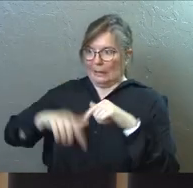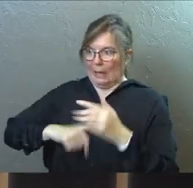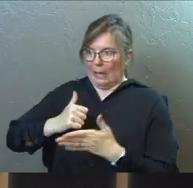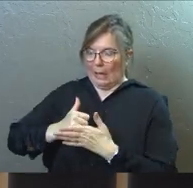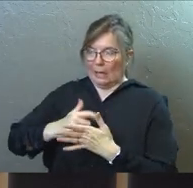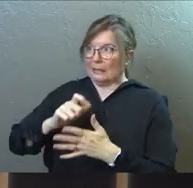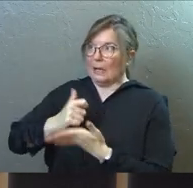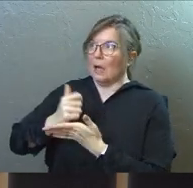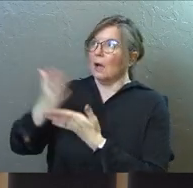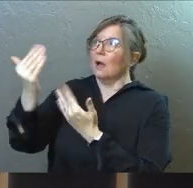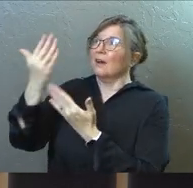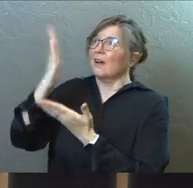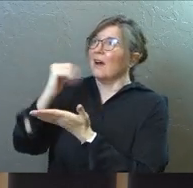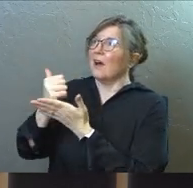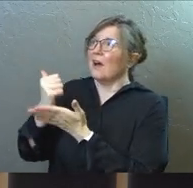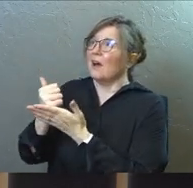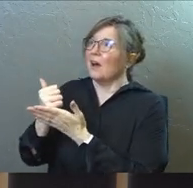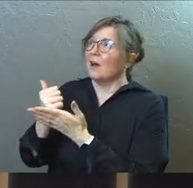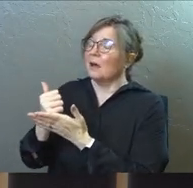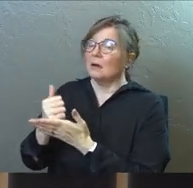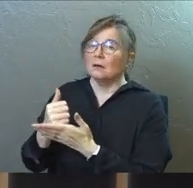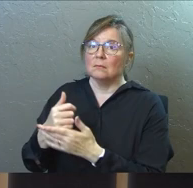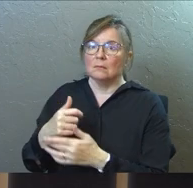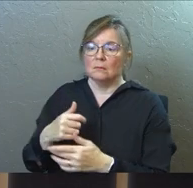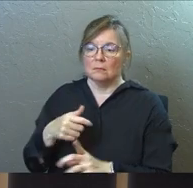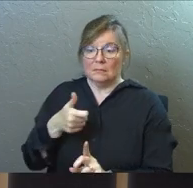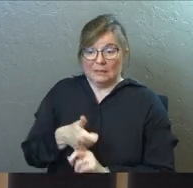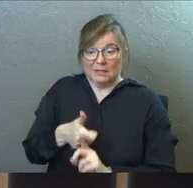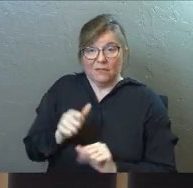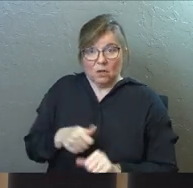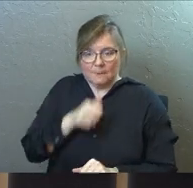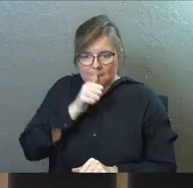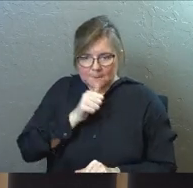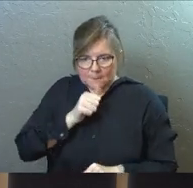rowing. He could have done more rowing. So can you.